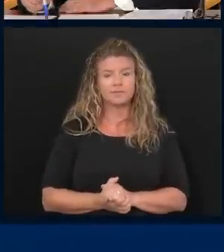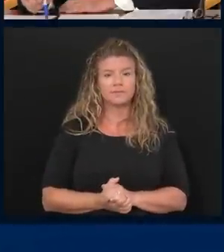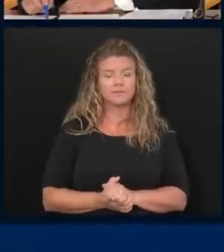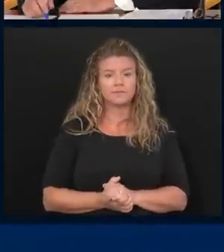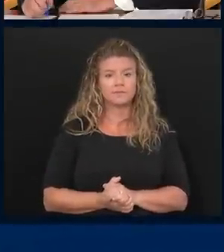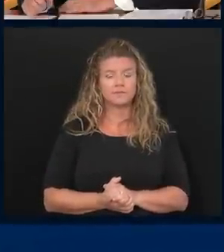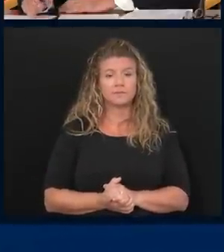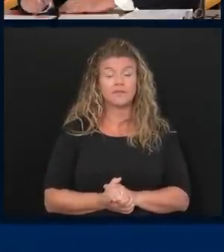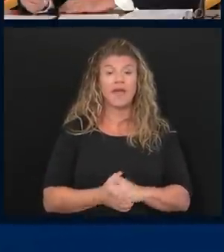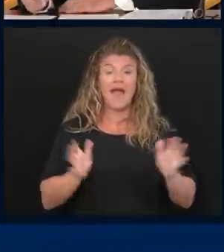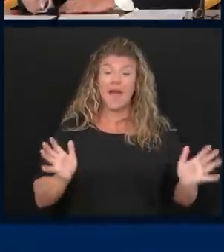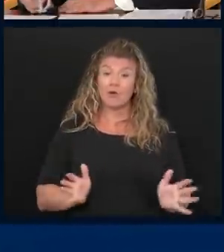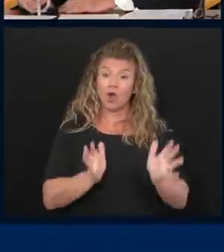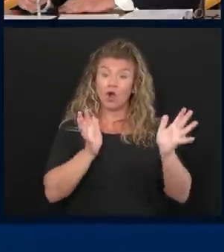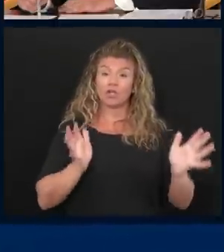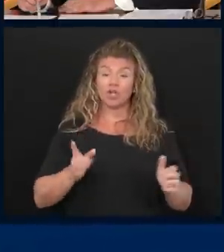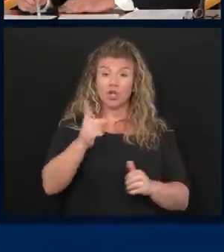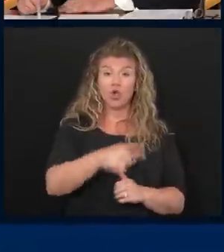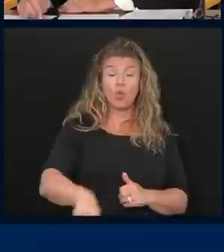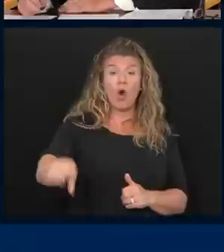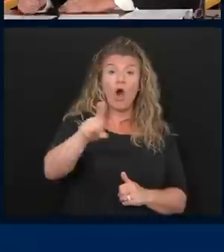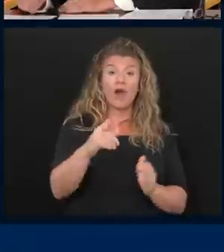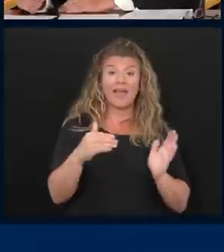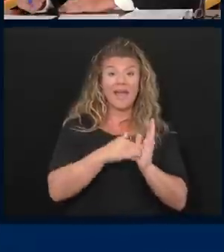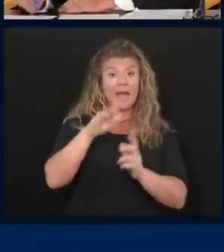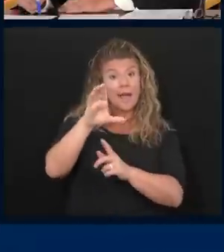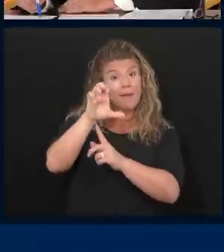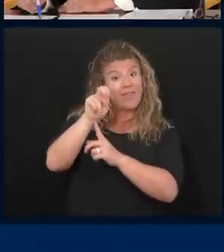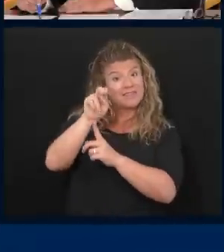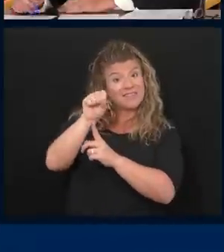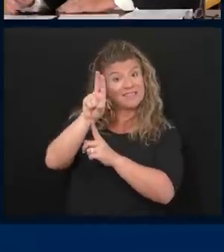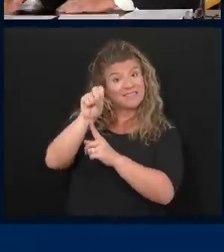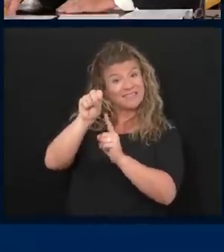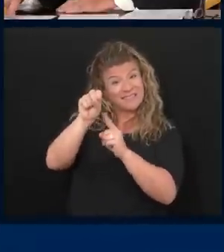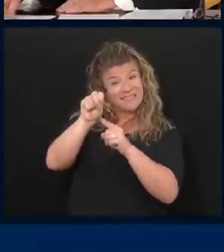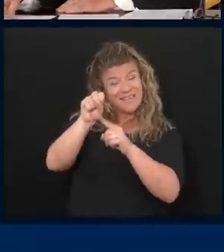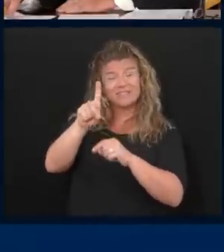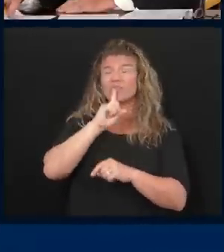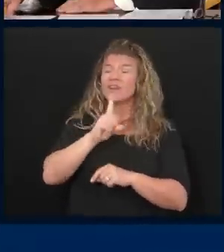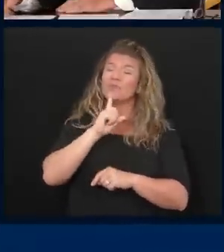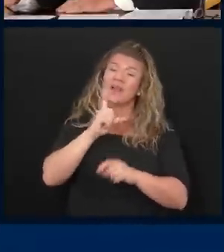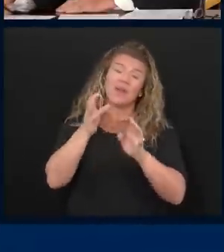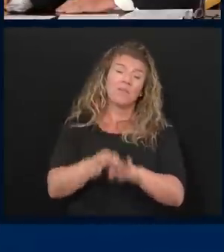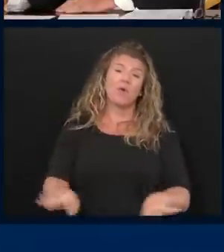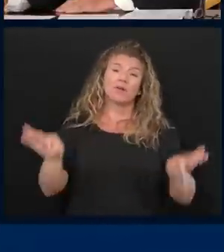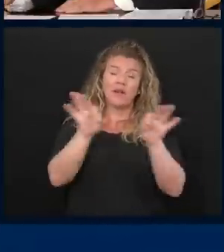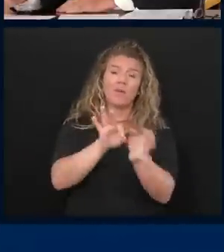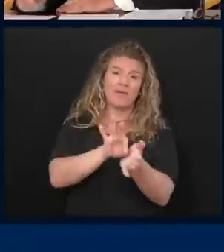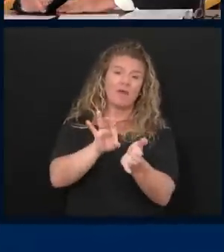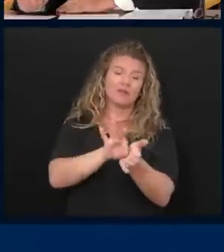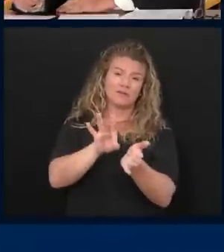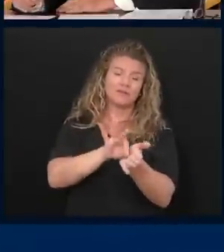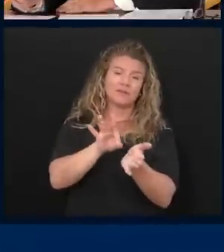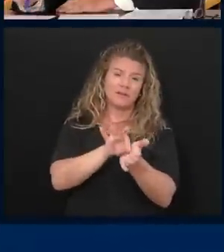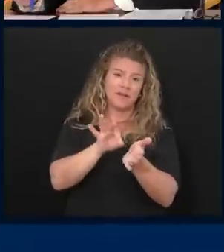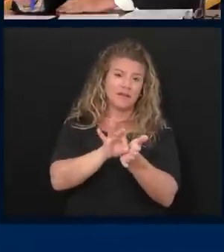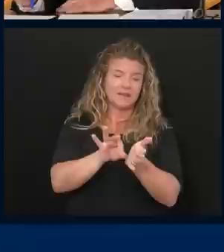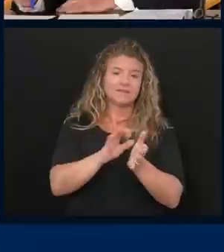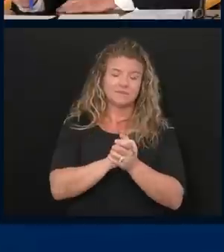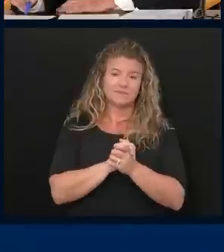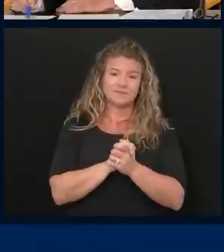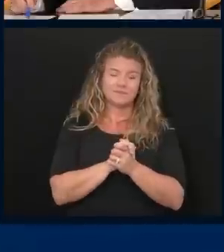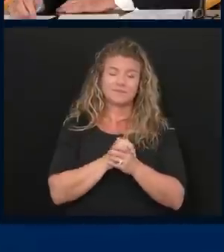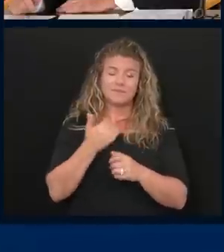I encourage everyone again about the census. It's really important that we be counted. And I've got just